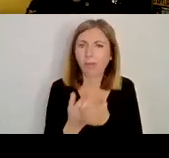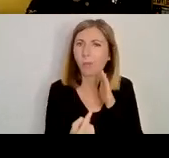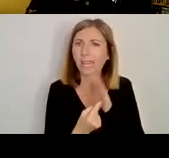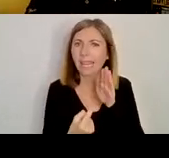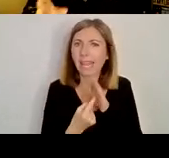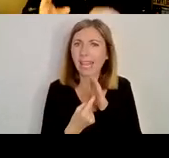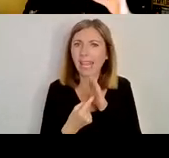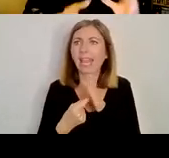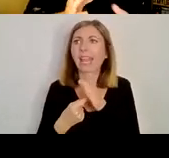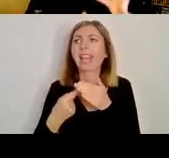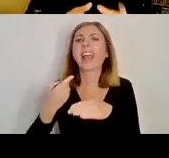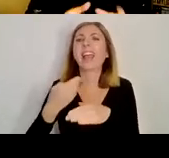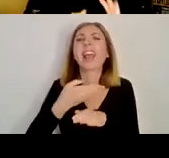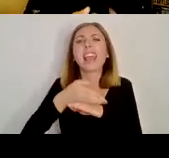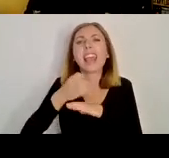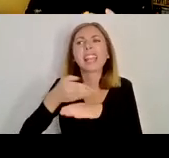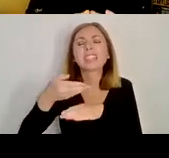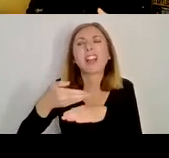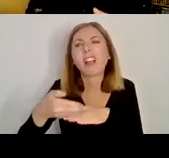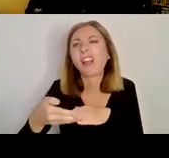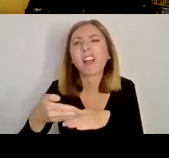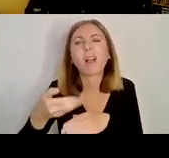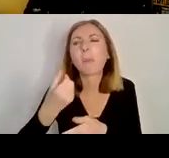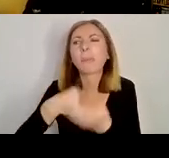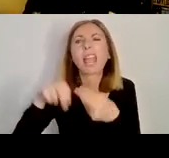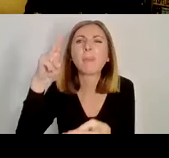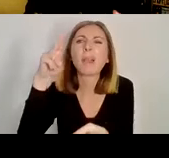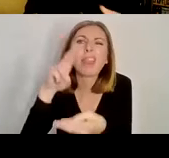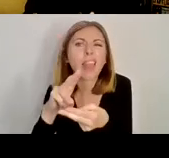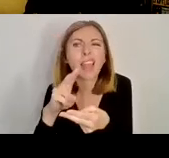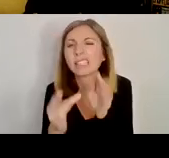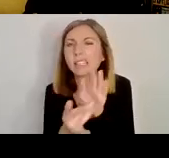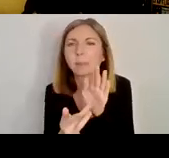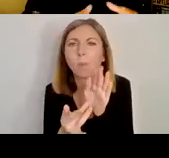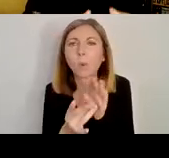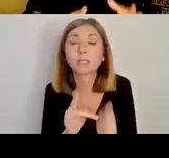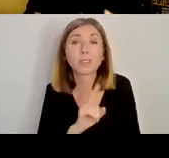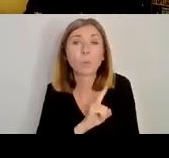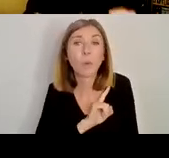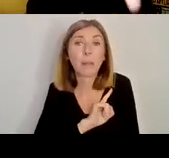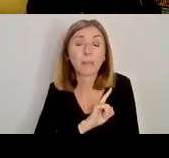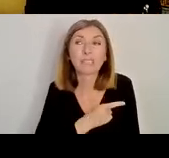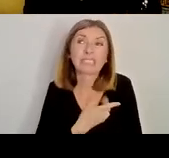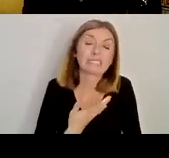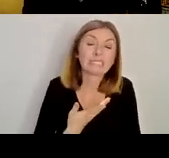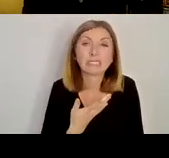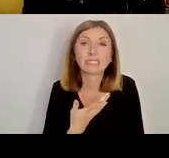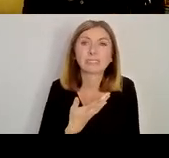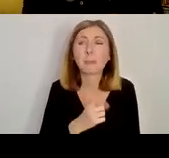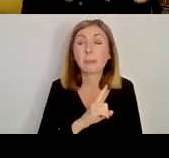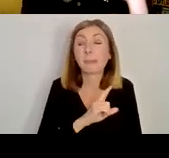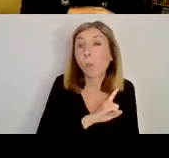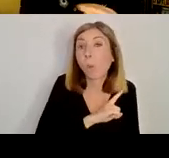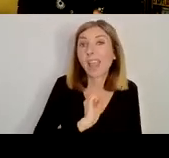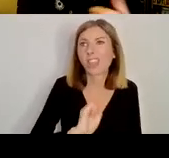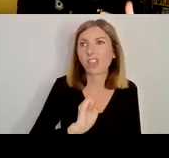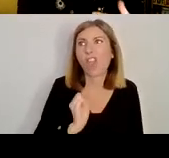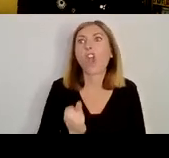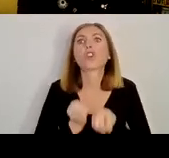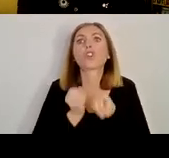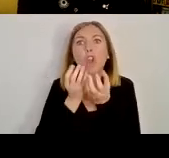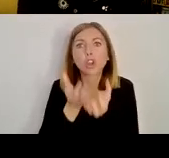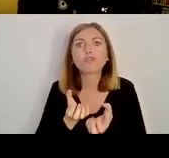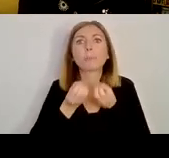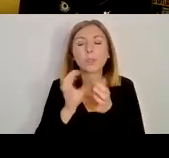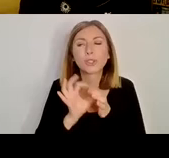significance. And this is probably one of the reasons that their contribution to these connections that I'm going to highlight today, maybe ends